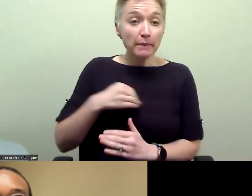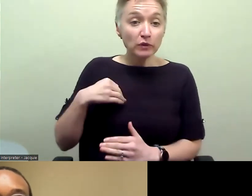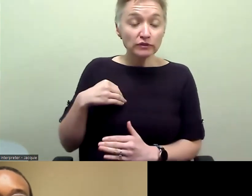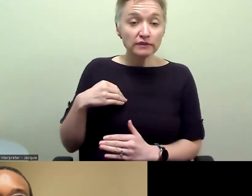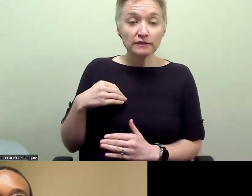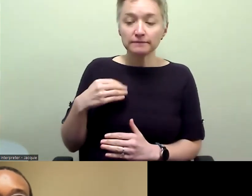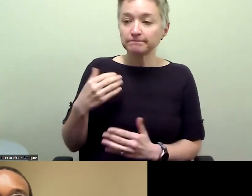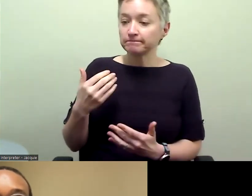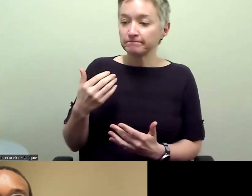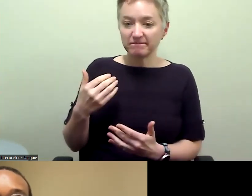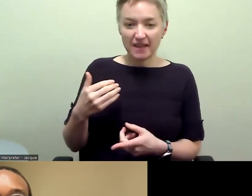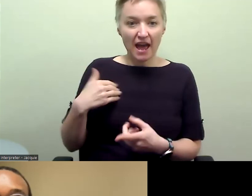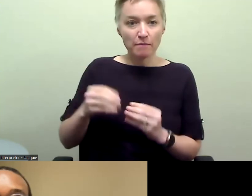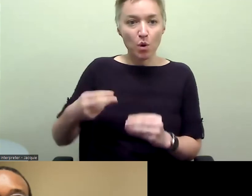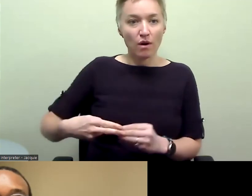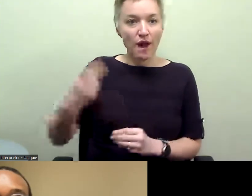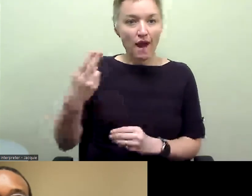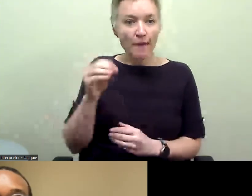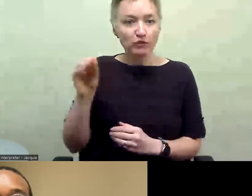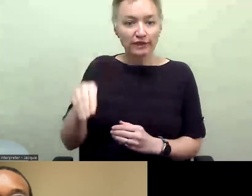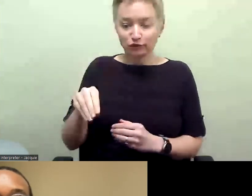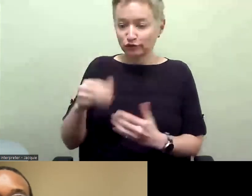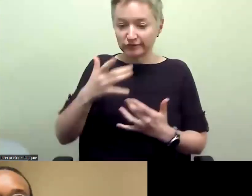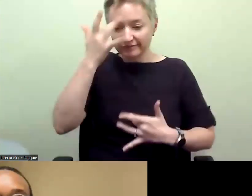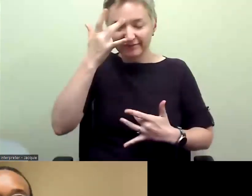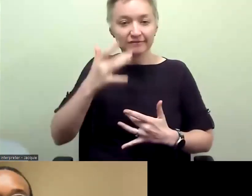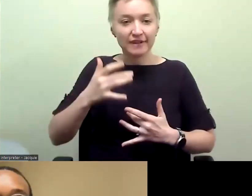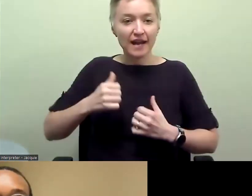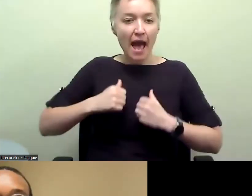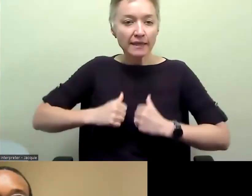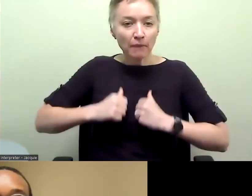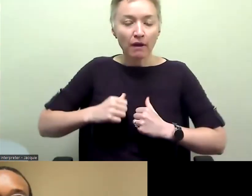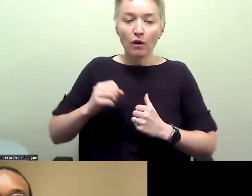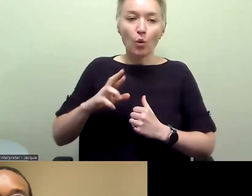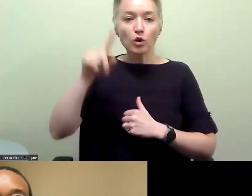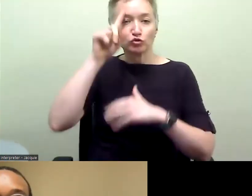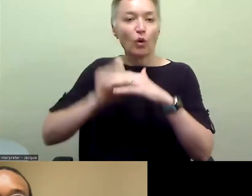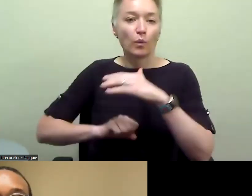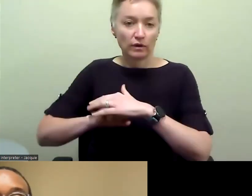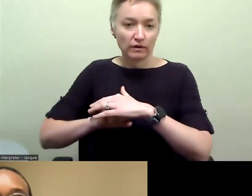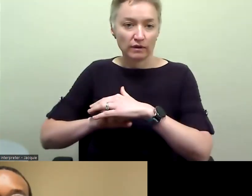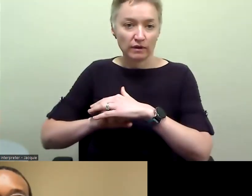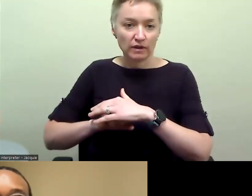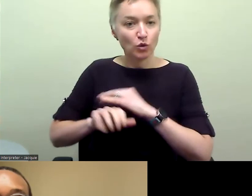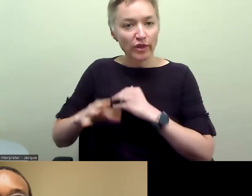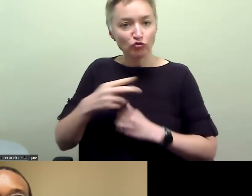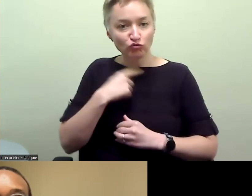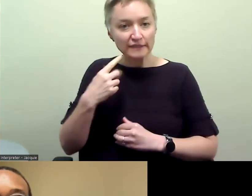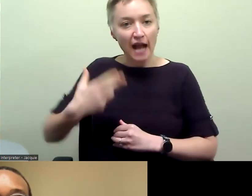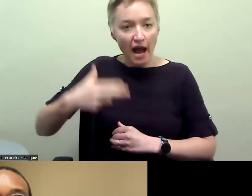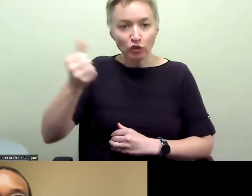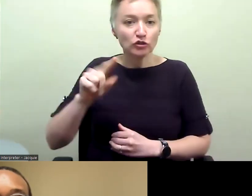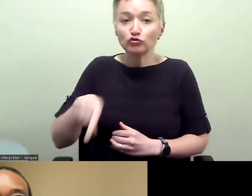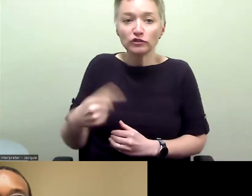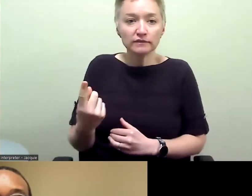incidence of mortality from asthma or, or, you know, stroke, for example, risk of stroke, just based